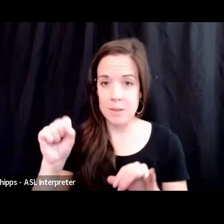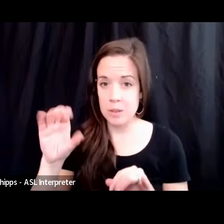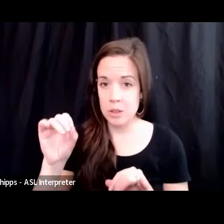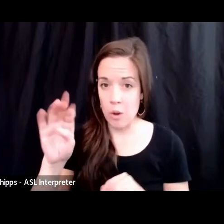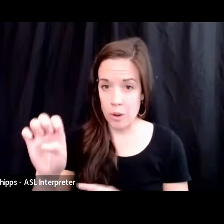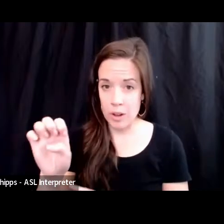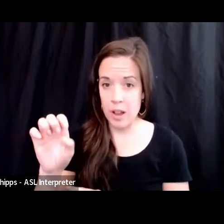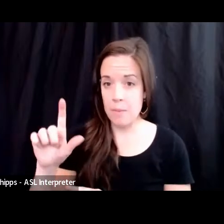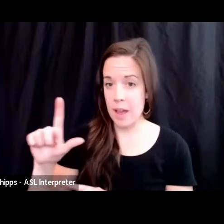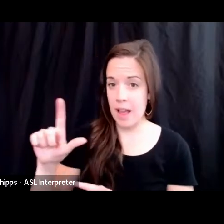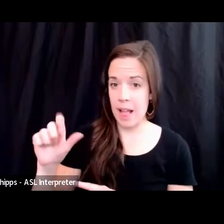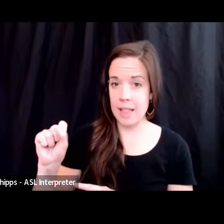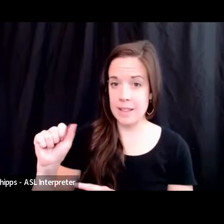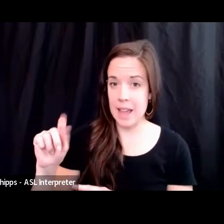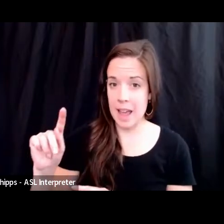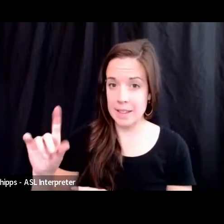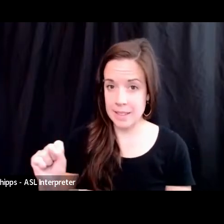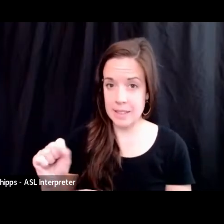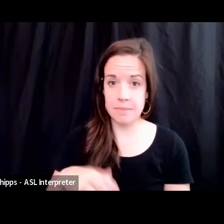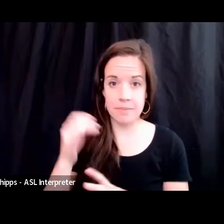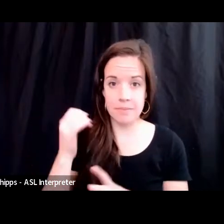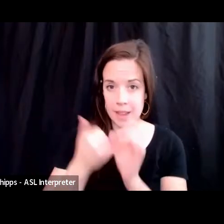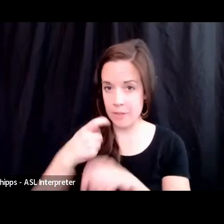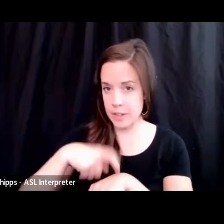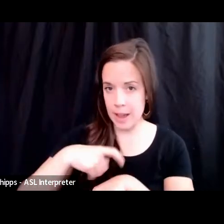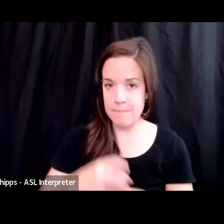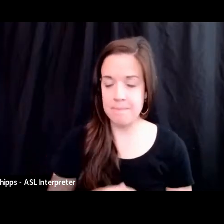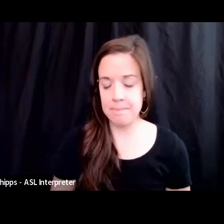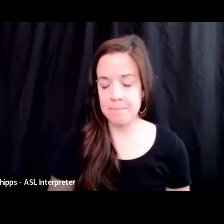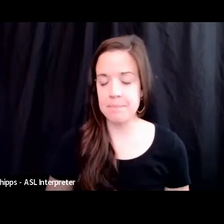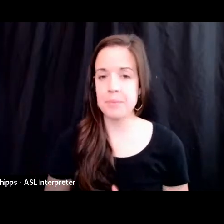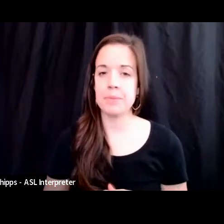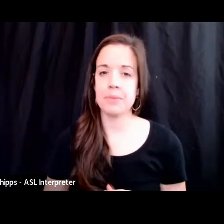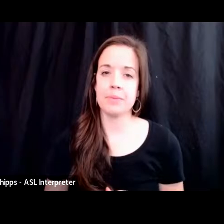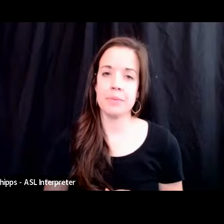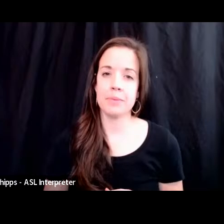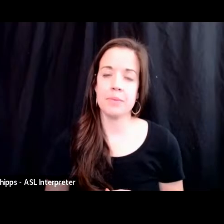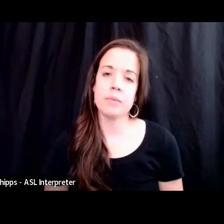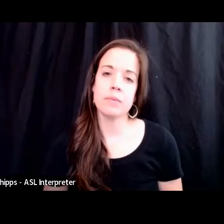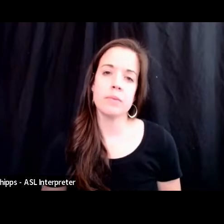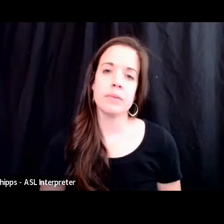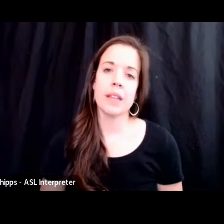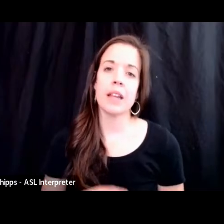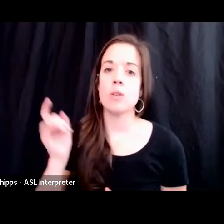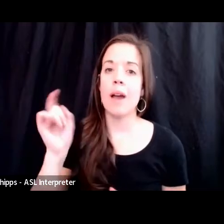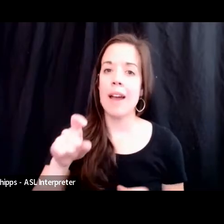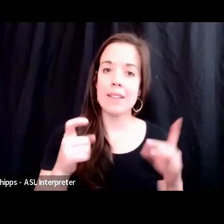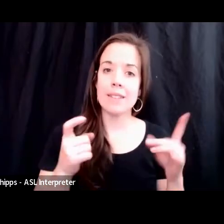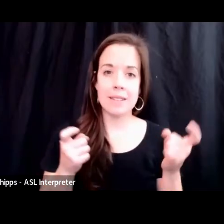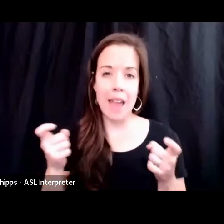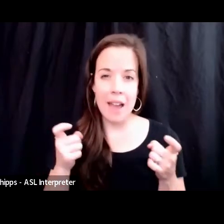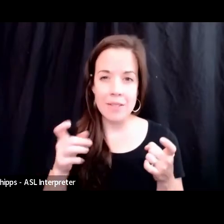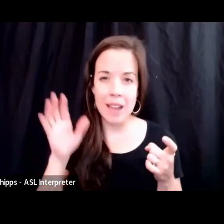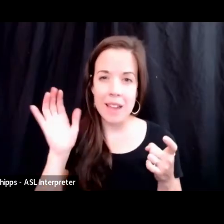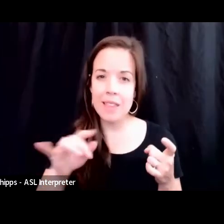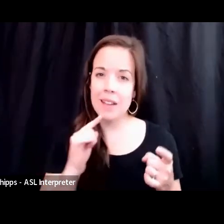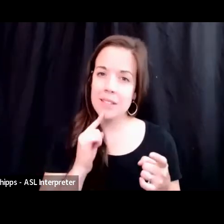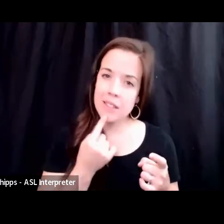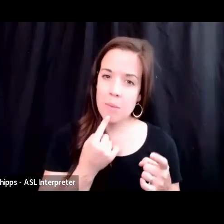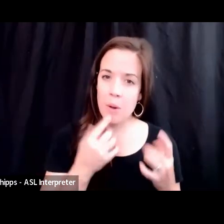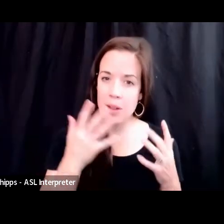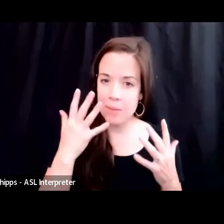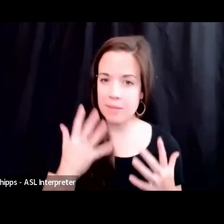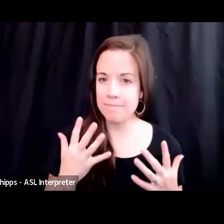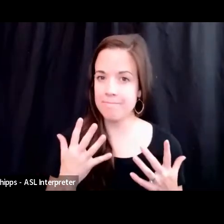LSATs each and every time. So I had to navigate that disappointment. I was pretty